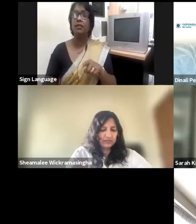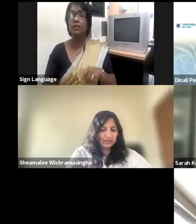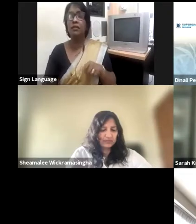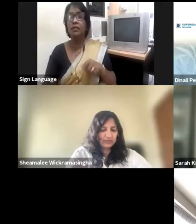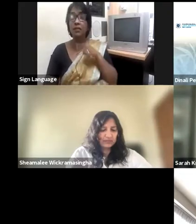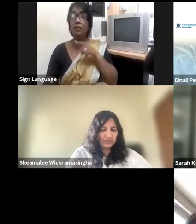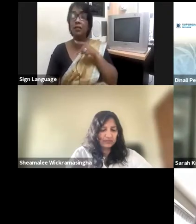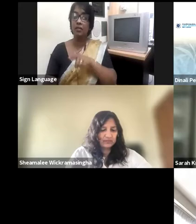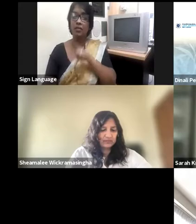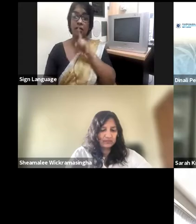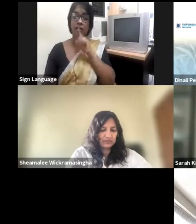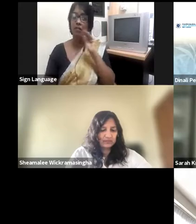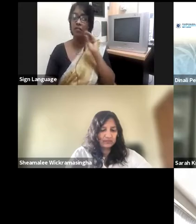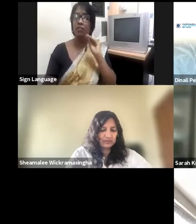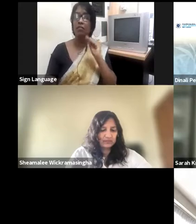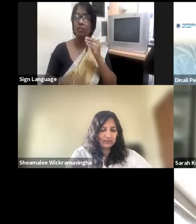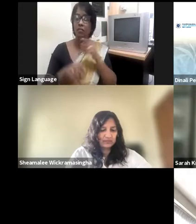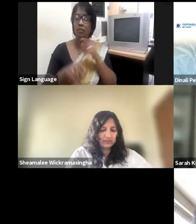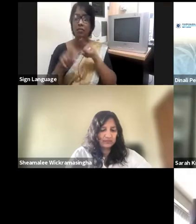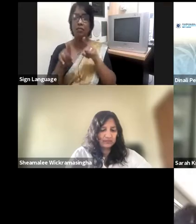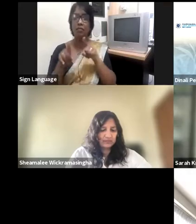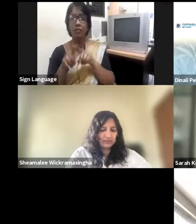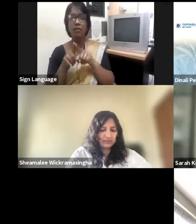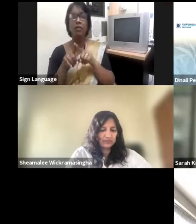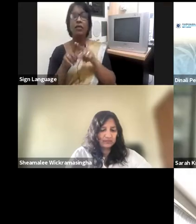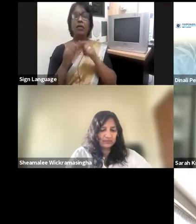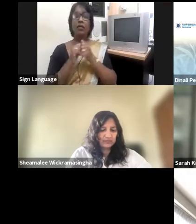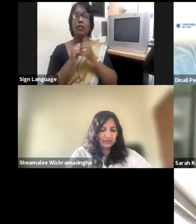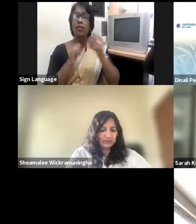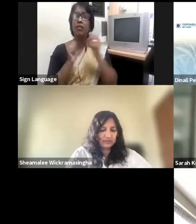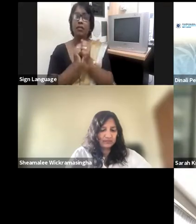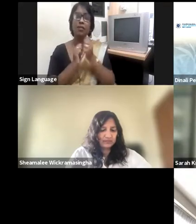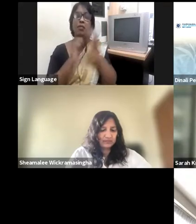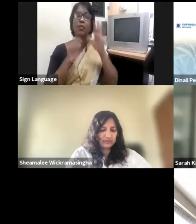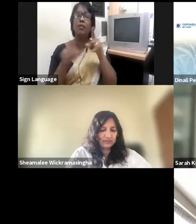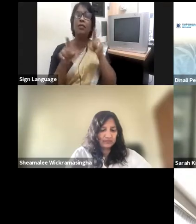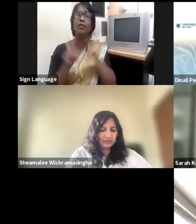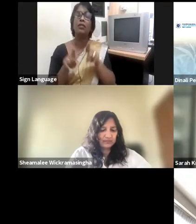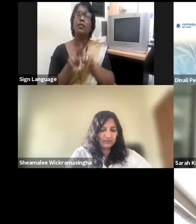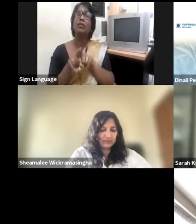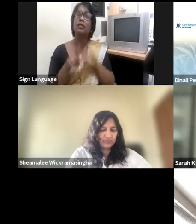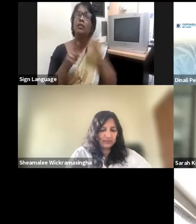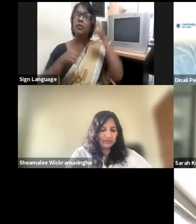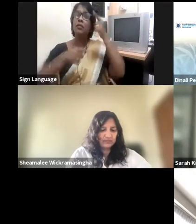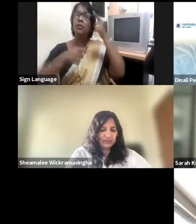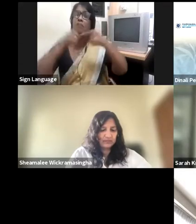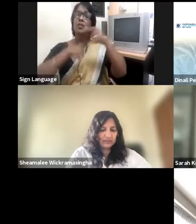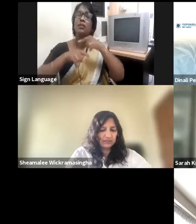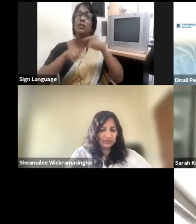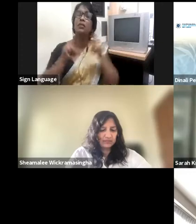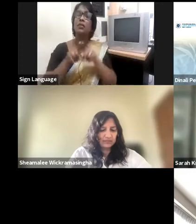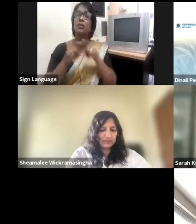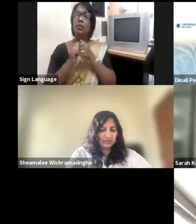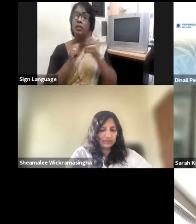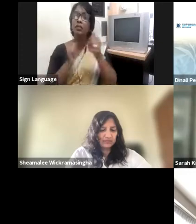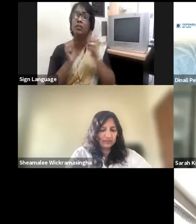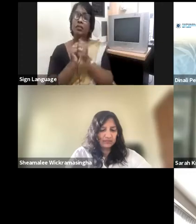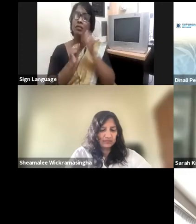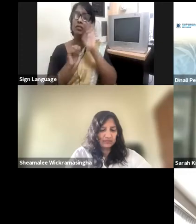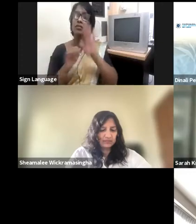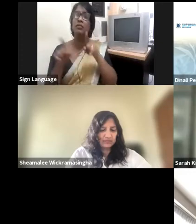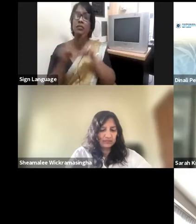women get to that assistant manager, middle management level. They find it sometimes difficult to cross